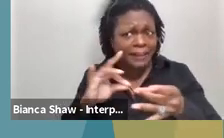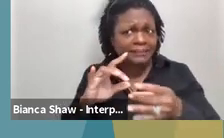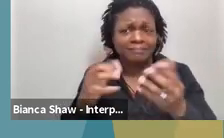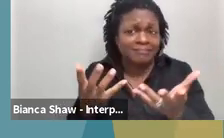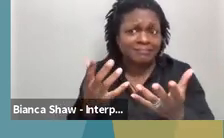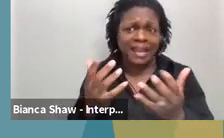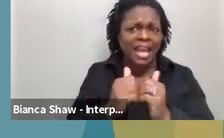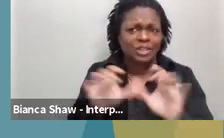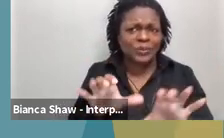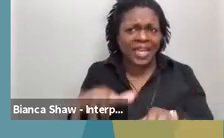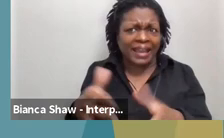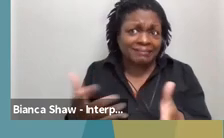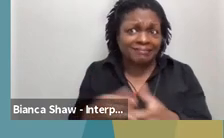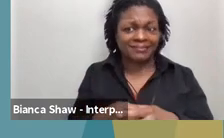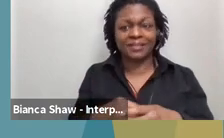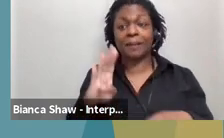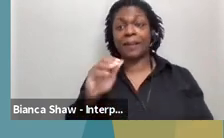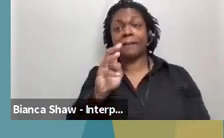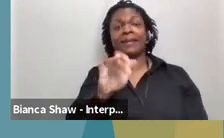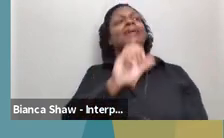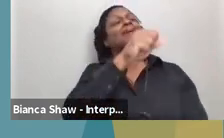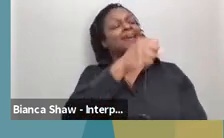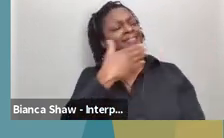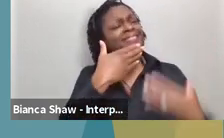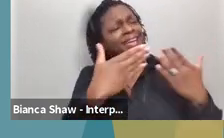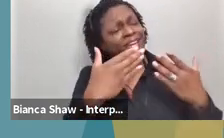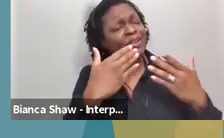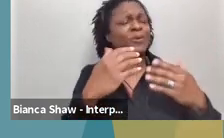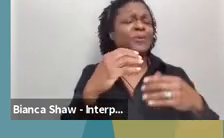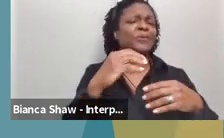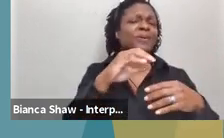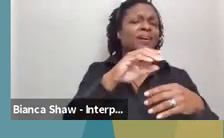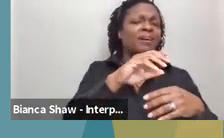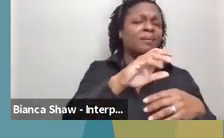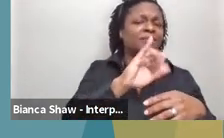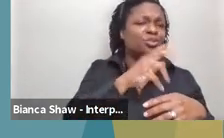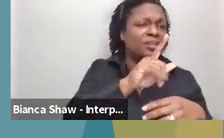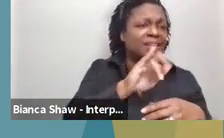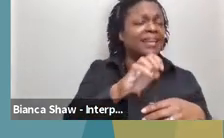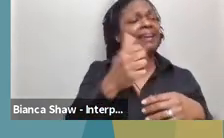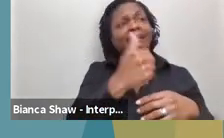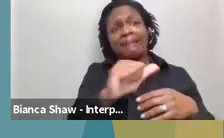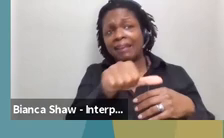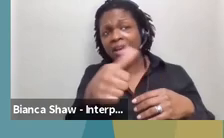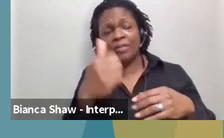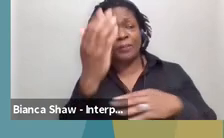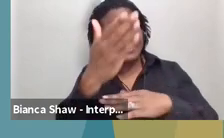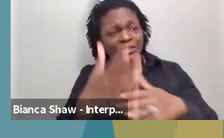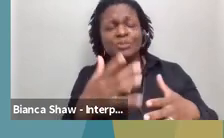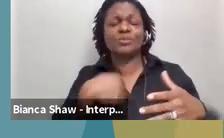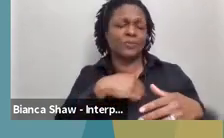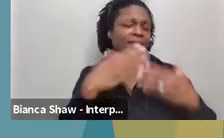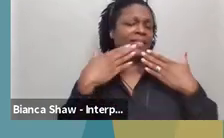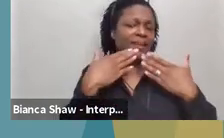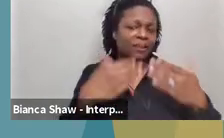Thank you, Julie. And thank you to all the presenters. We did have one question, um, from YouTube and if anyone else has a question, you can type it really